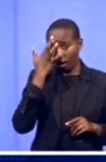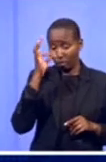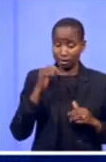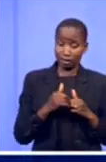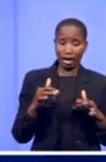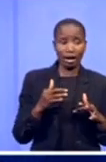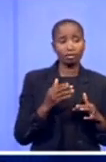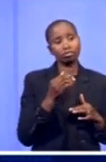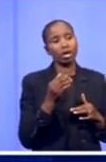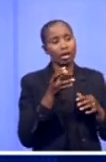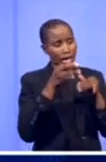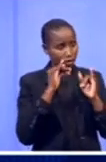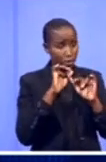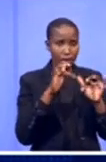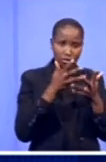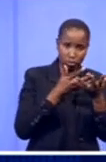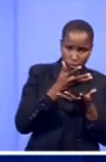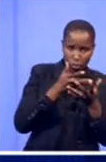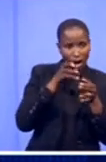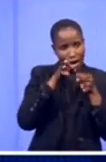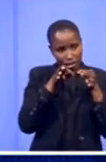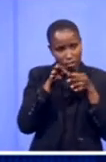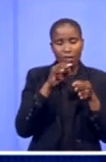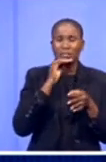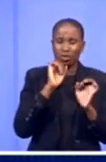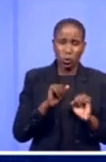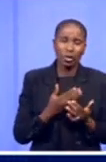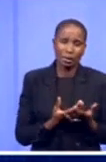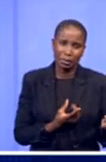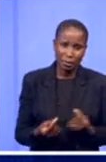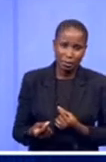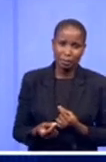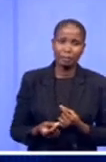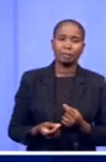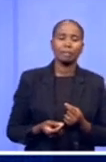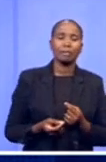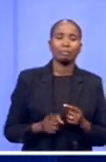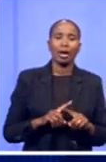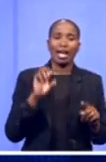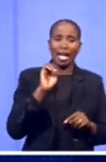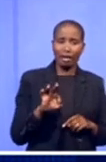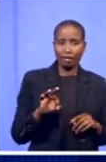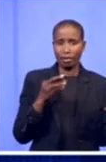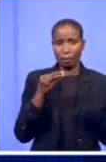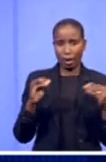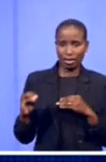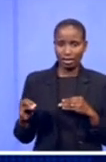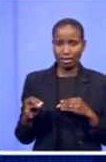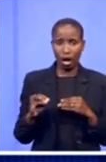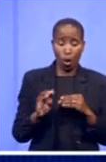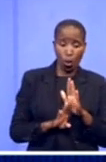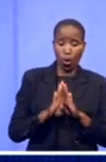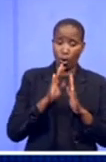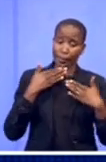that can be done. But beyond that, if the business case is not holding up, then that happens in